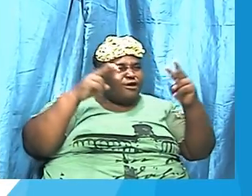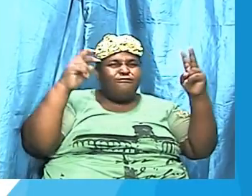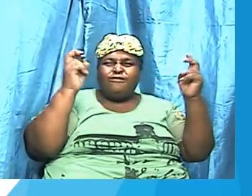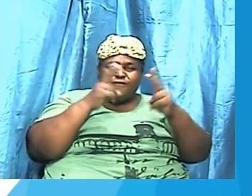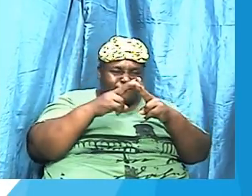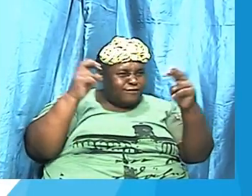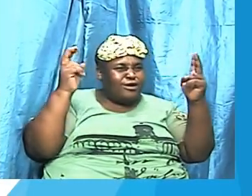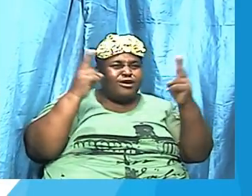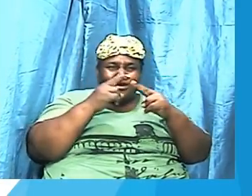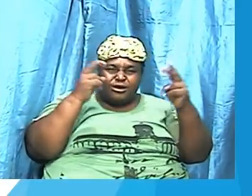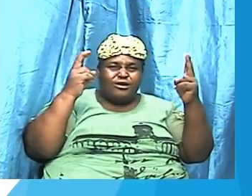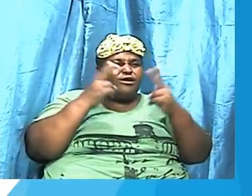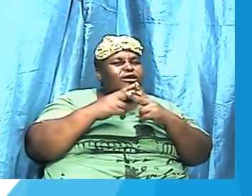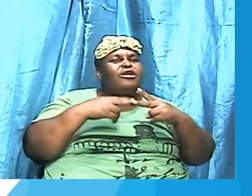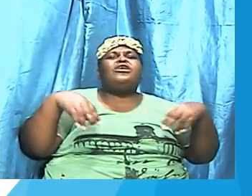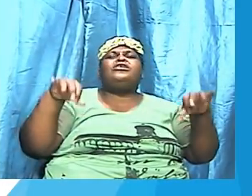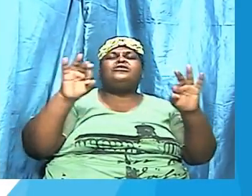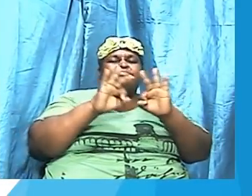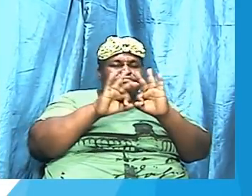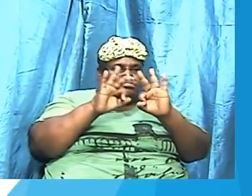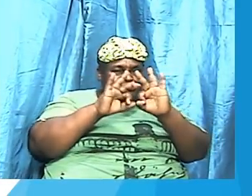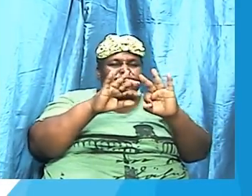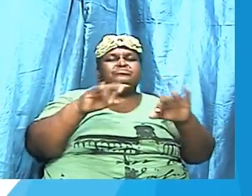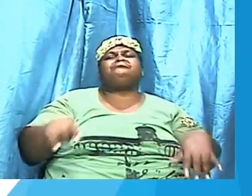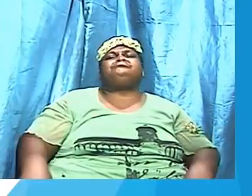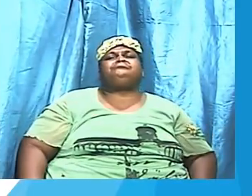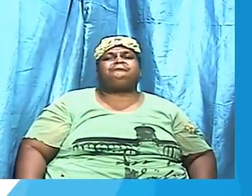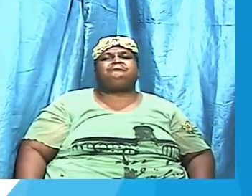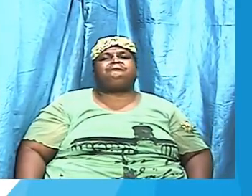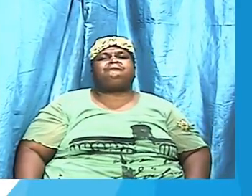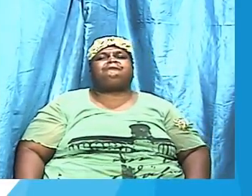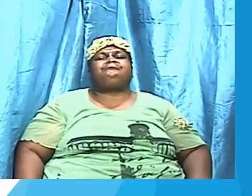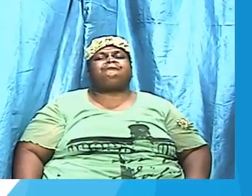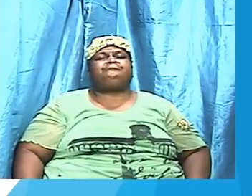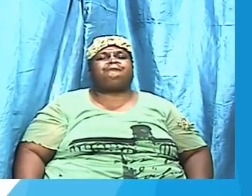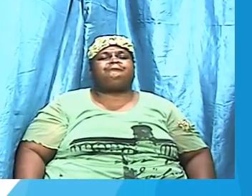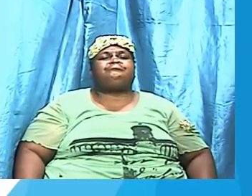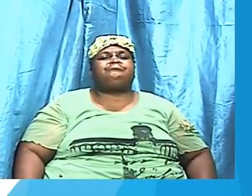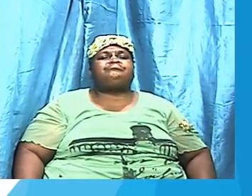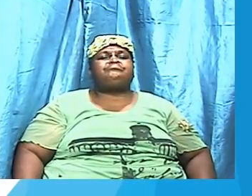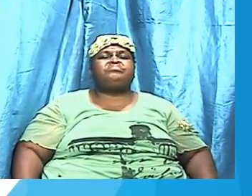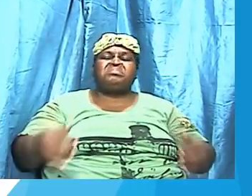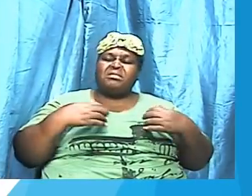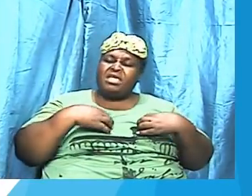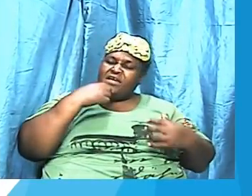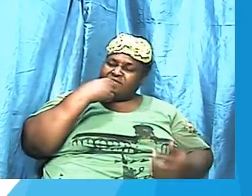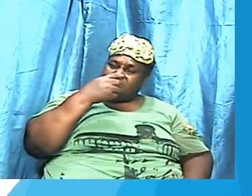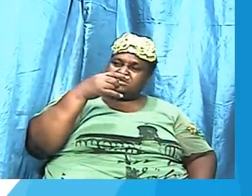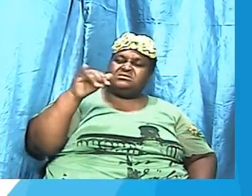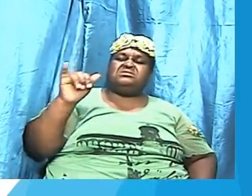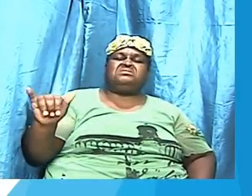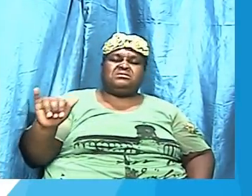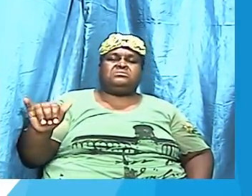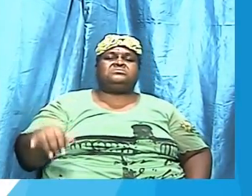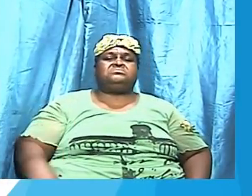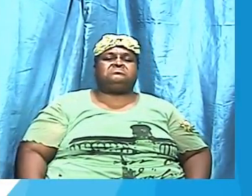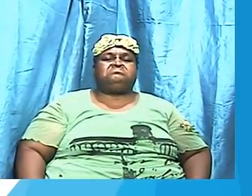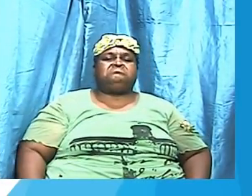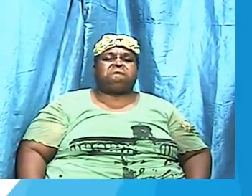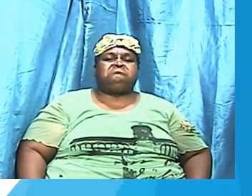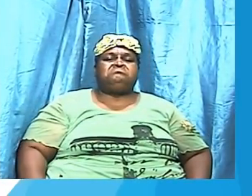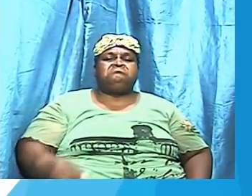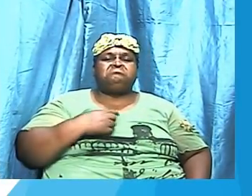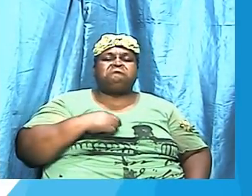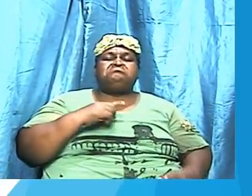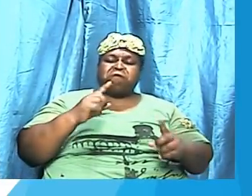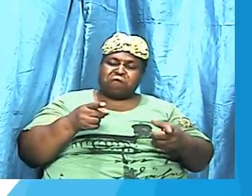very important. Now, having said that, I am going to back